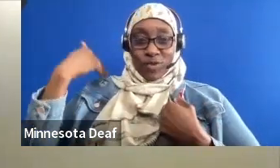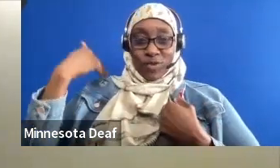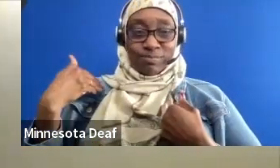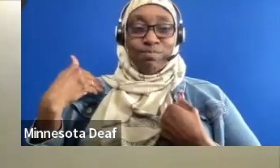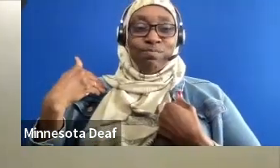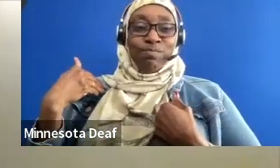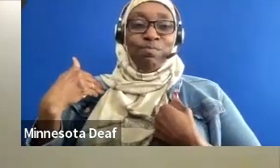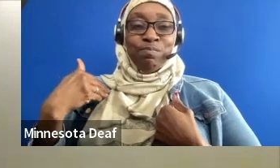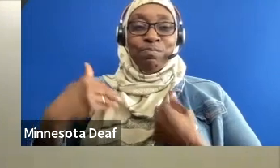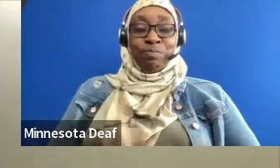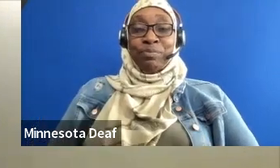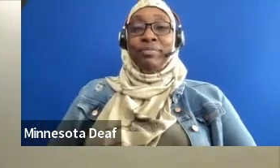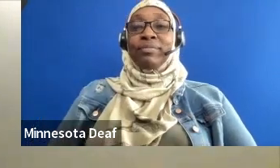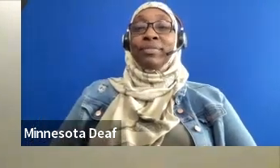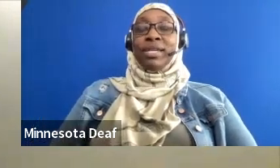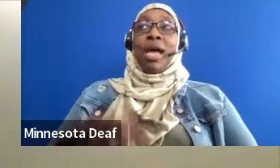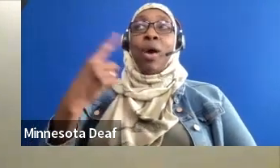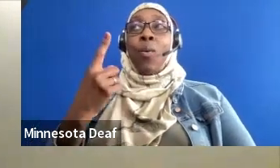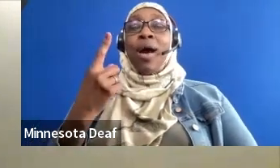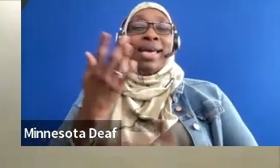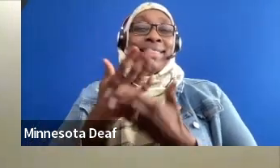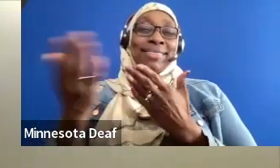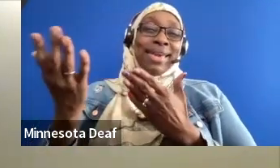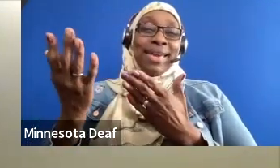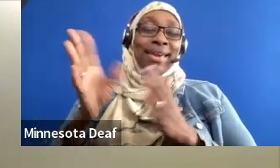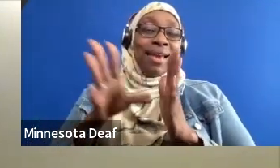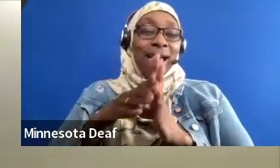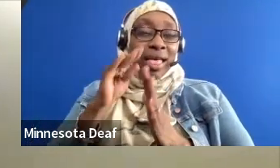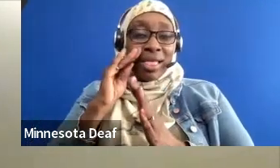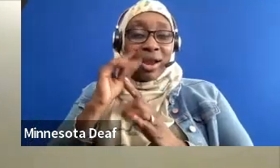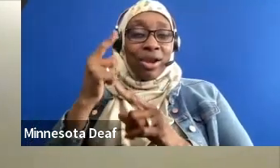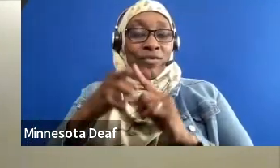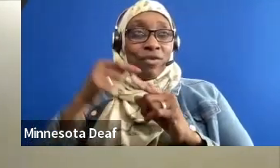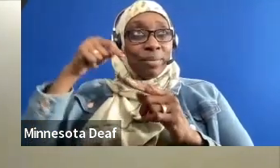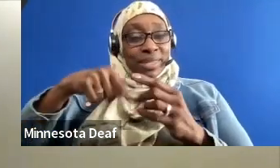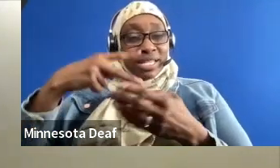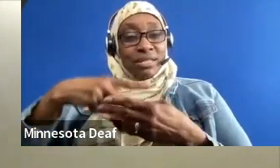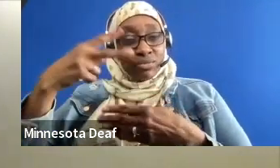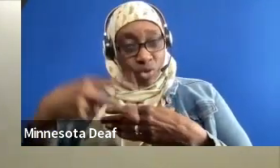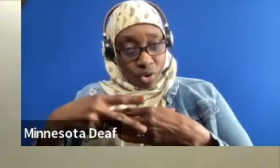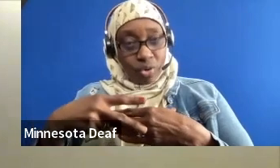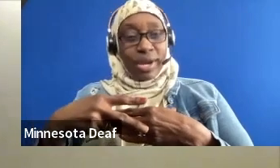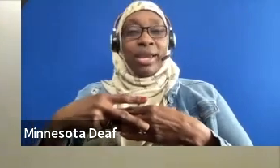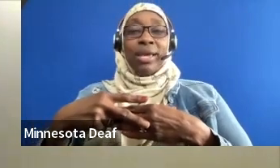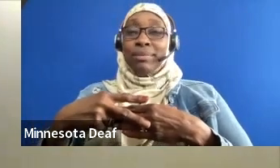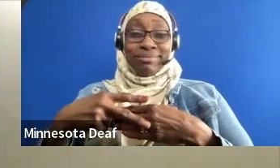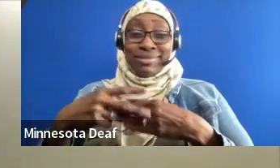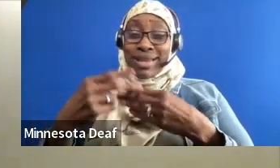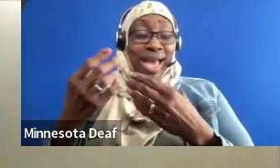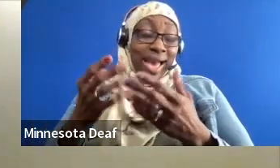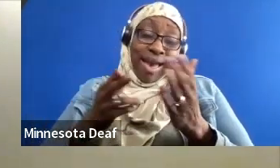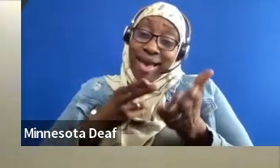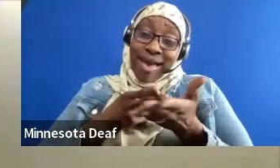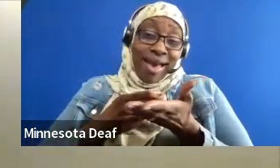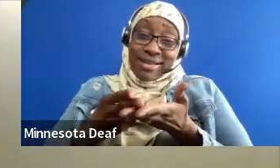of my development. I learned from